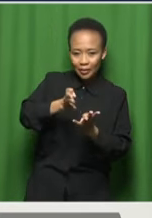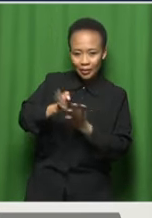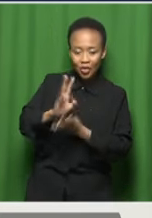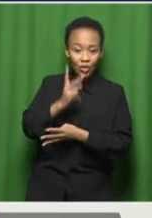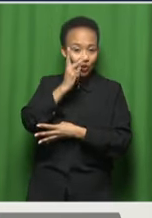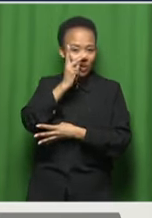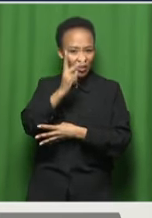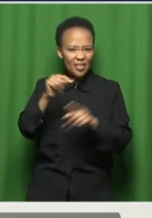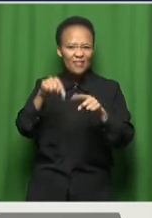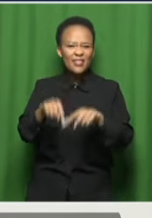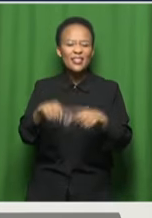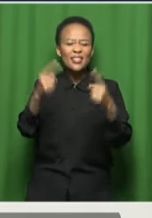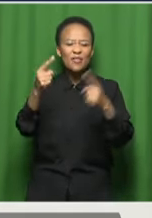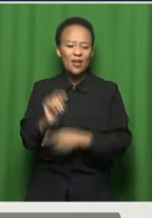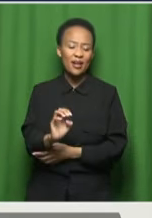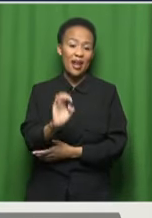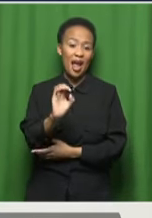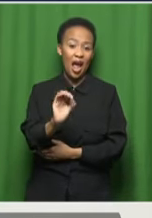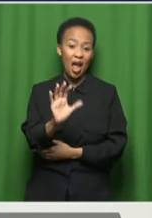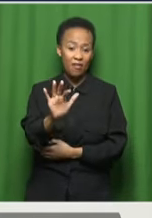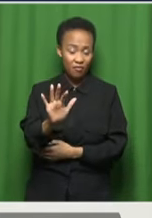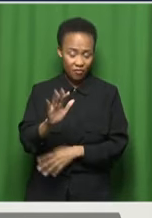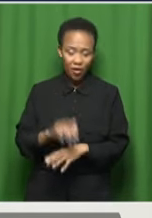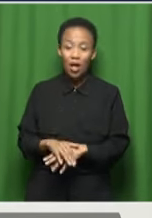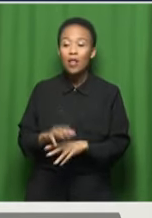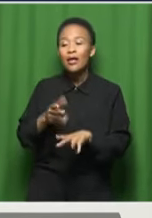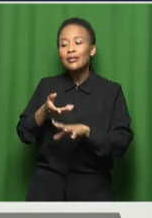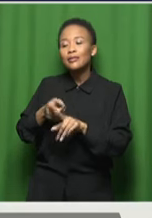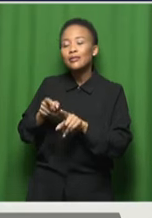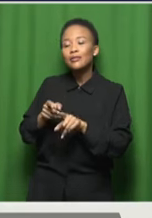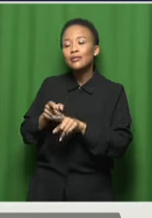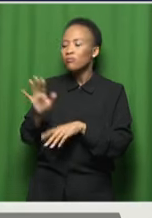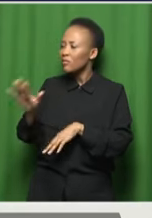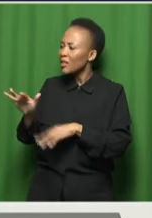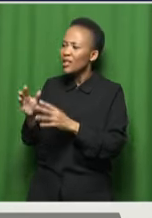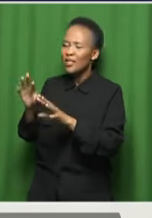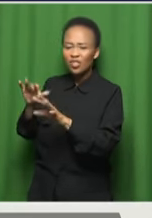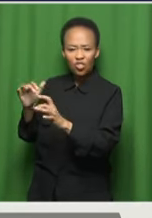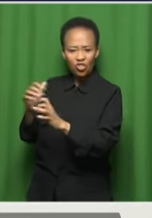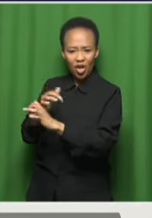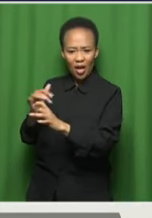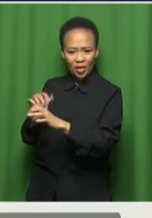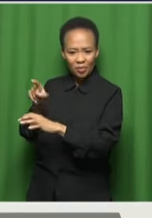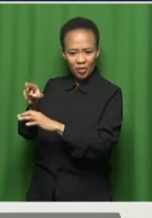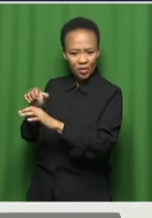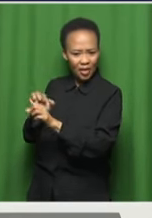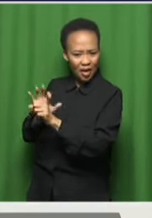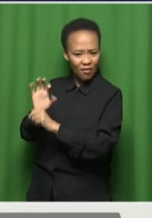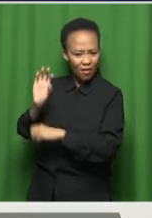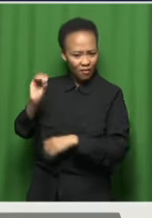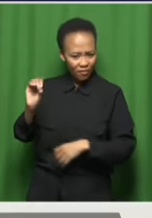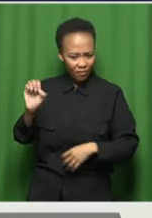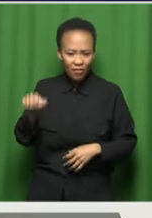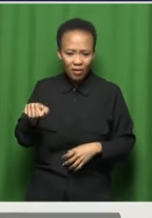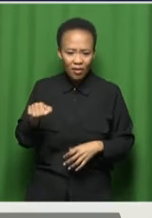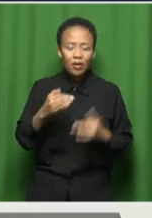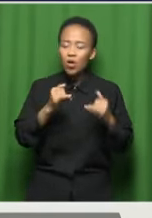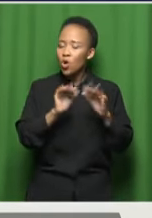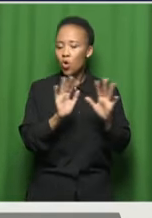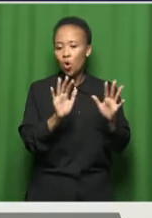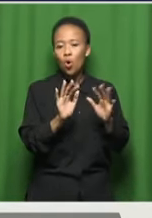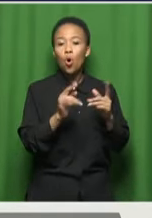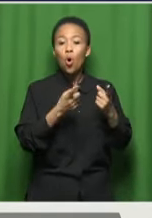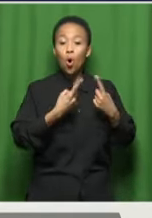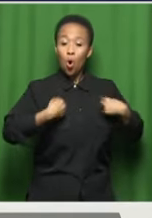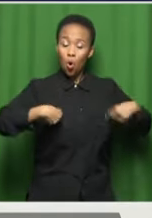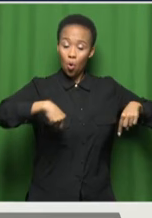from what we are used to. Would it not dilute the whole essence of jazz music, though? It doesn't. It really doesn't. In as much as we infuse